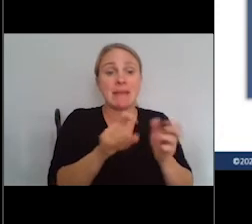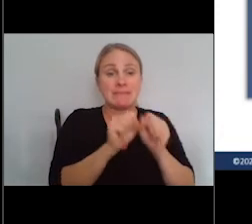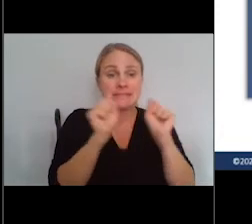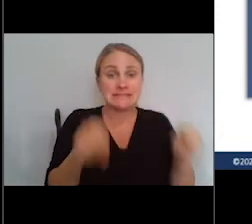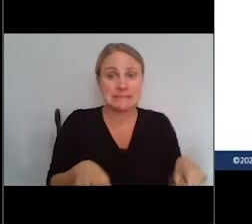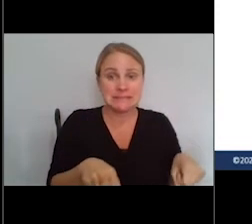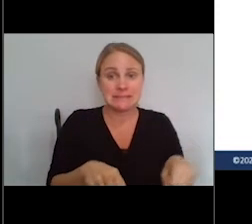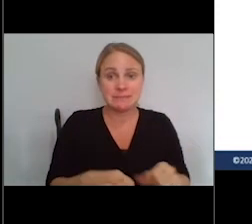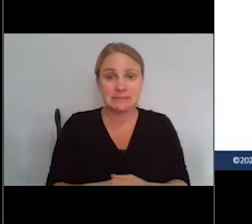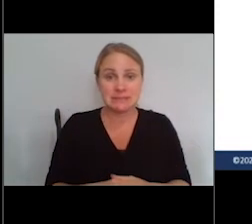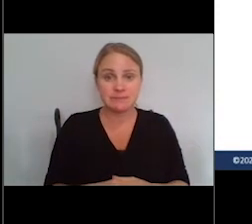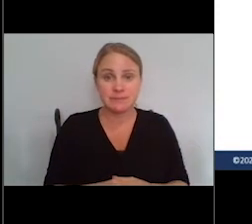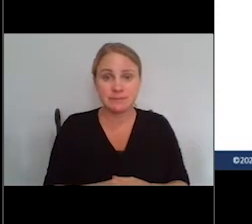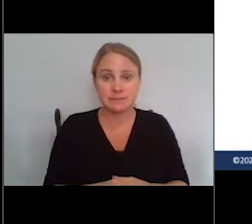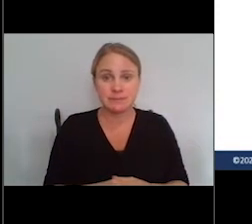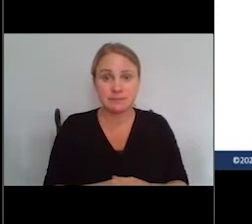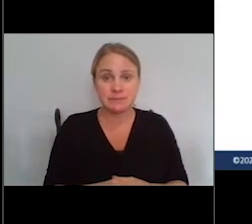slide.